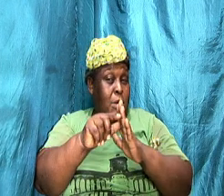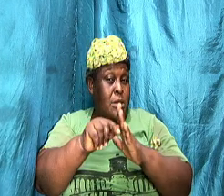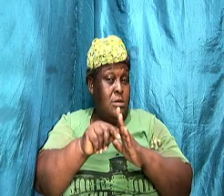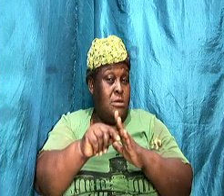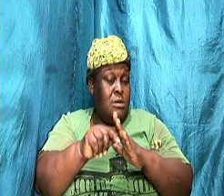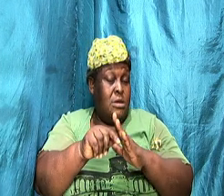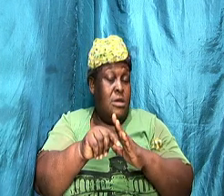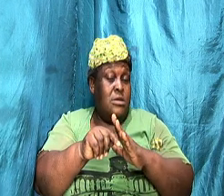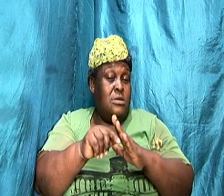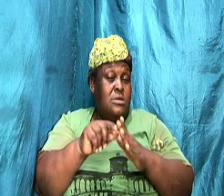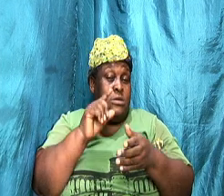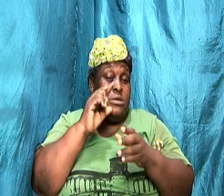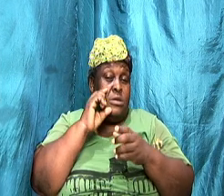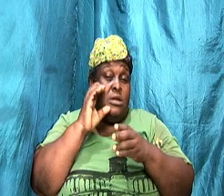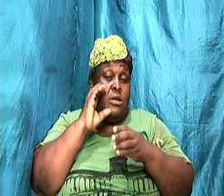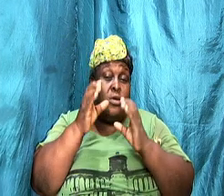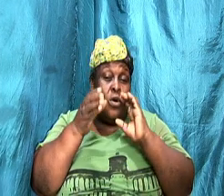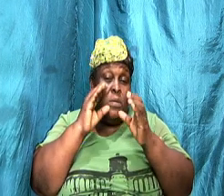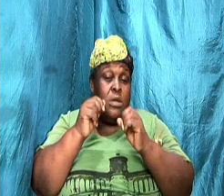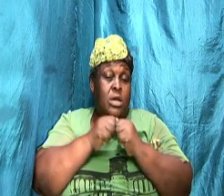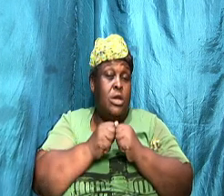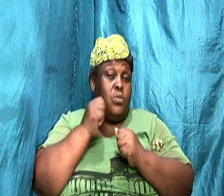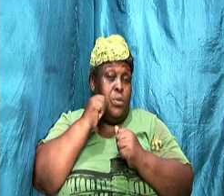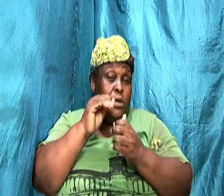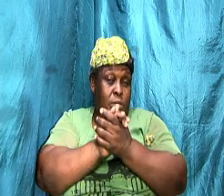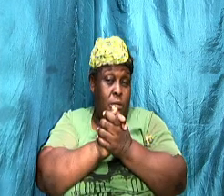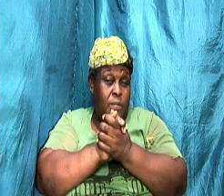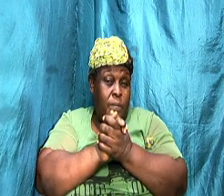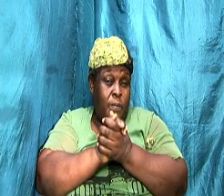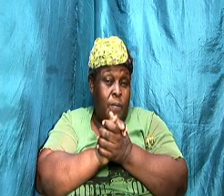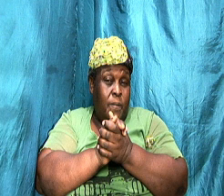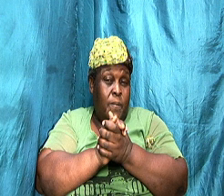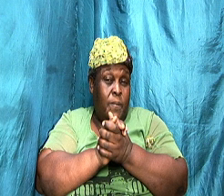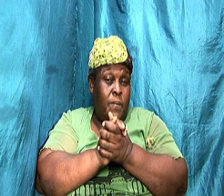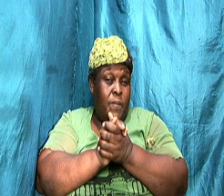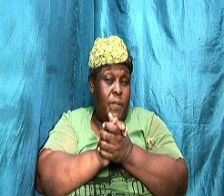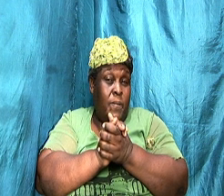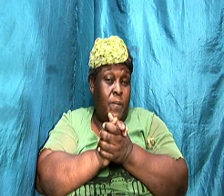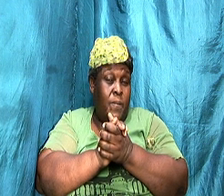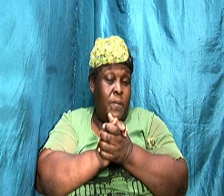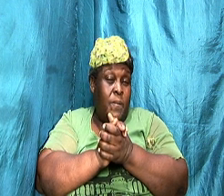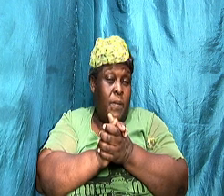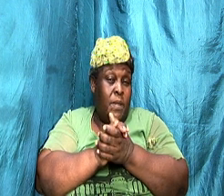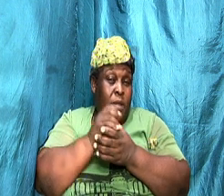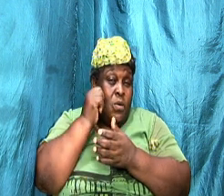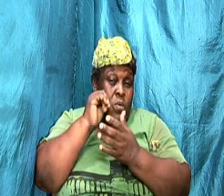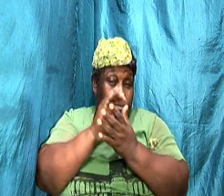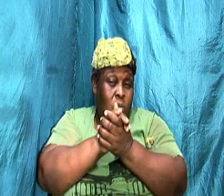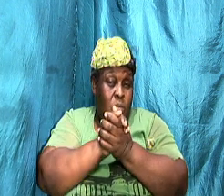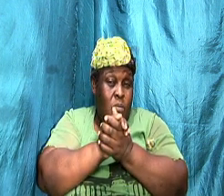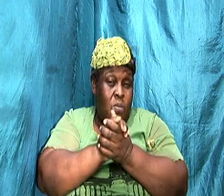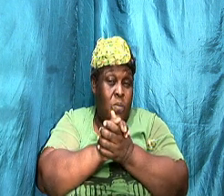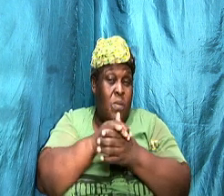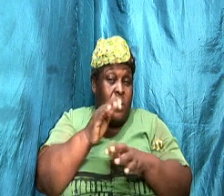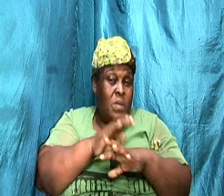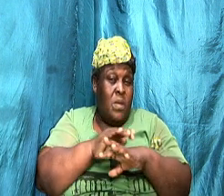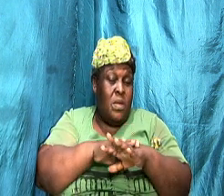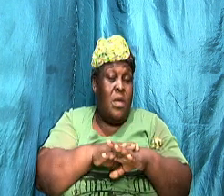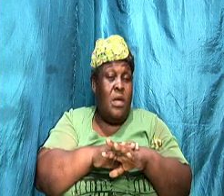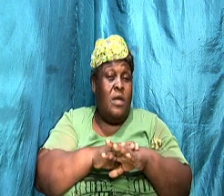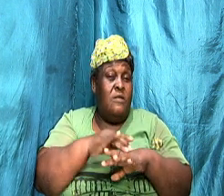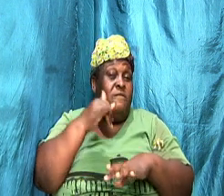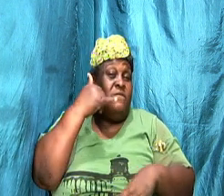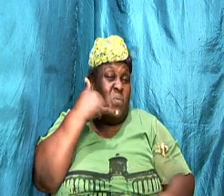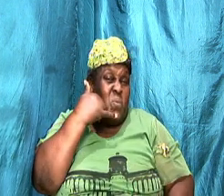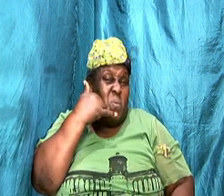media. The wife is in the house and she's on social media. The children are in the house, they are on social